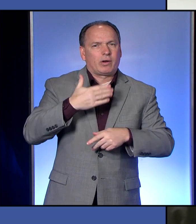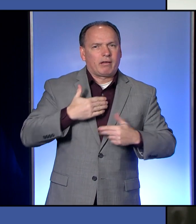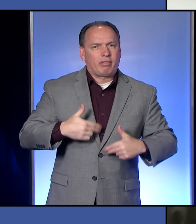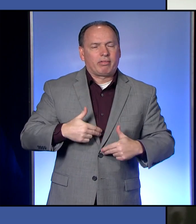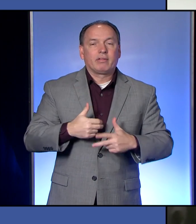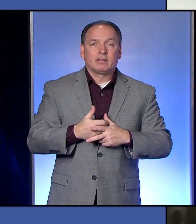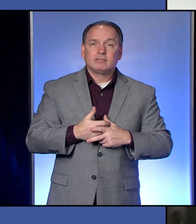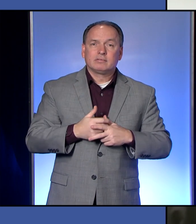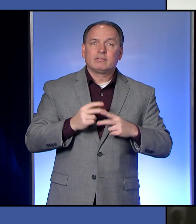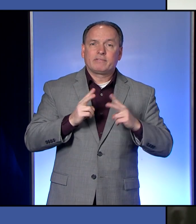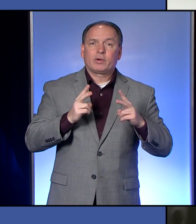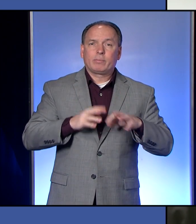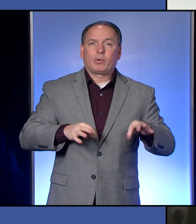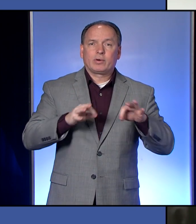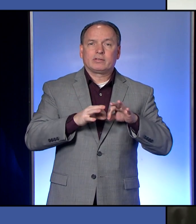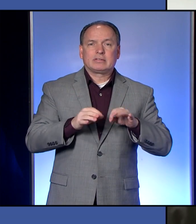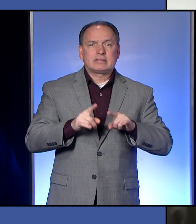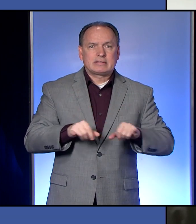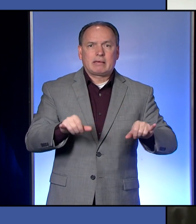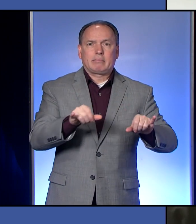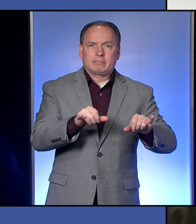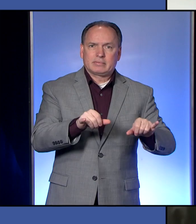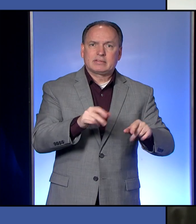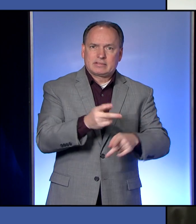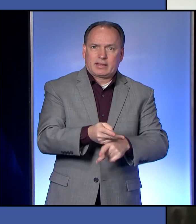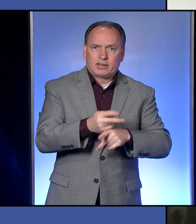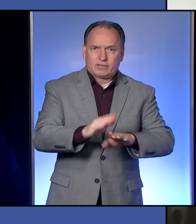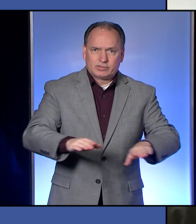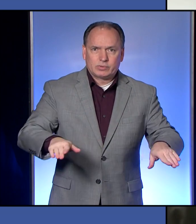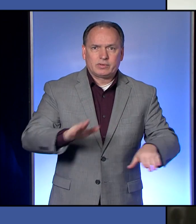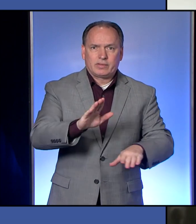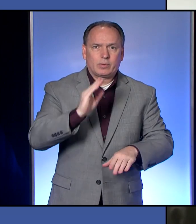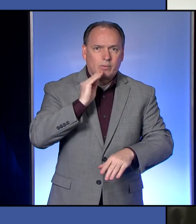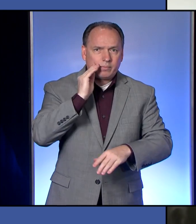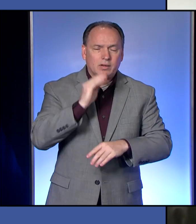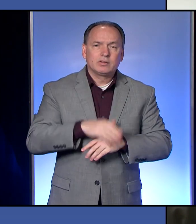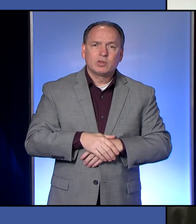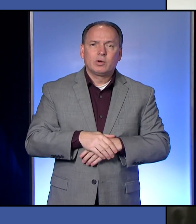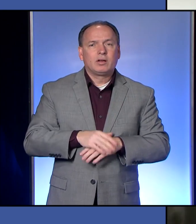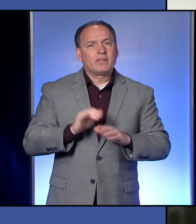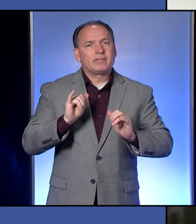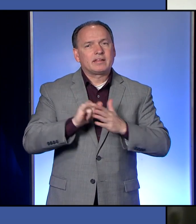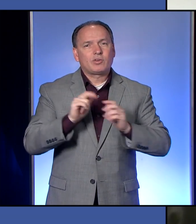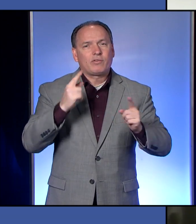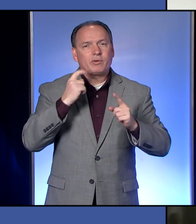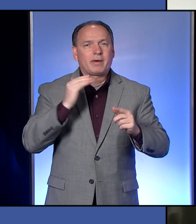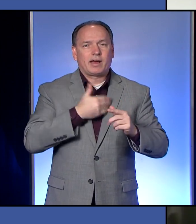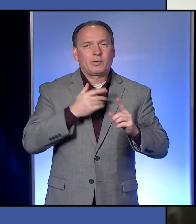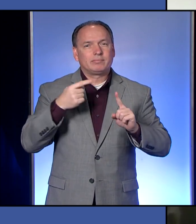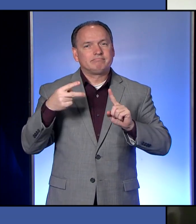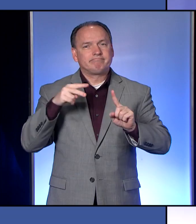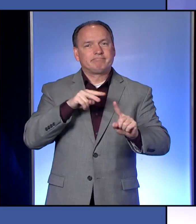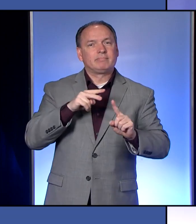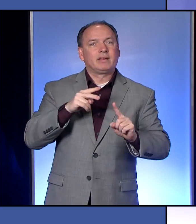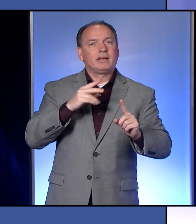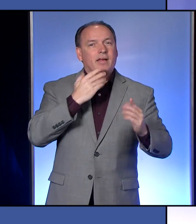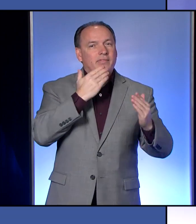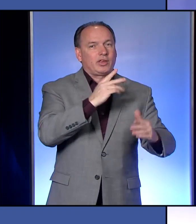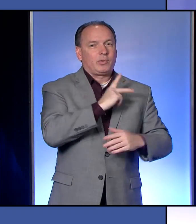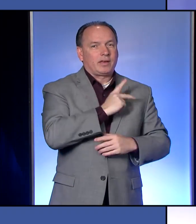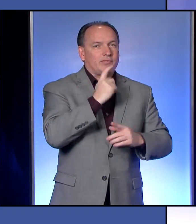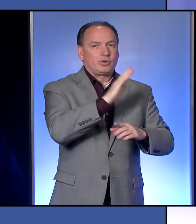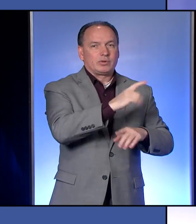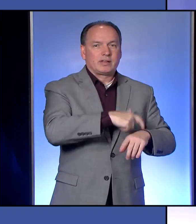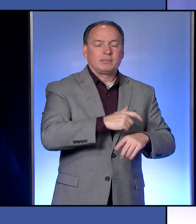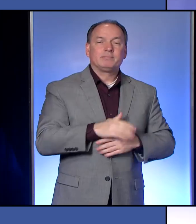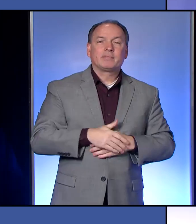just as critical as caring for the little ones that they have in their charge. So that's it for Murray and Kathy. Thanks much for your time. Thank you,